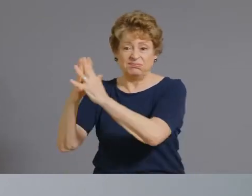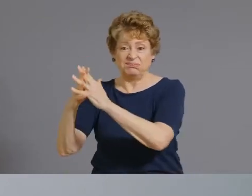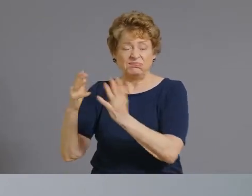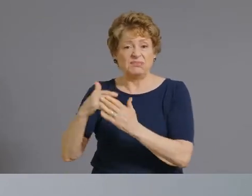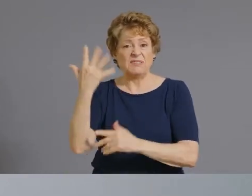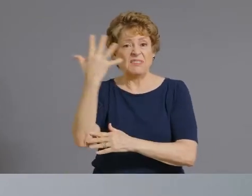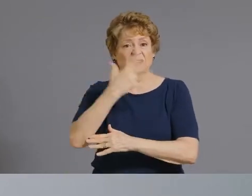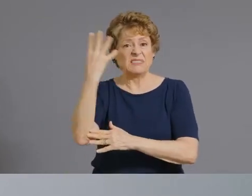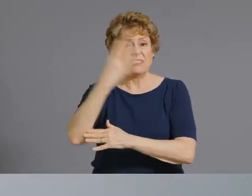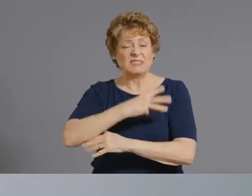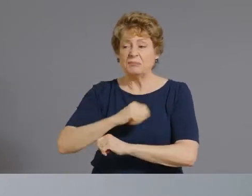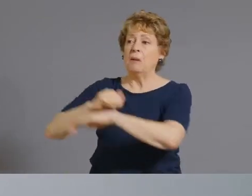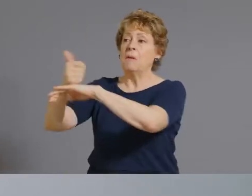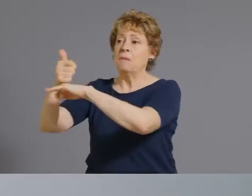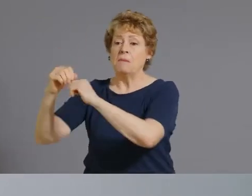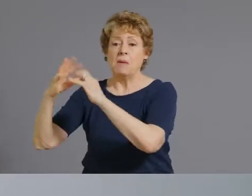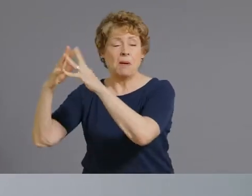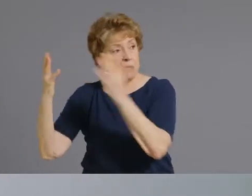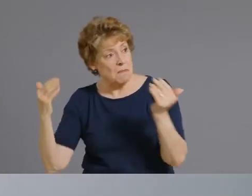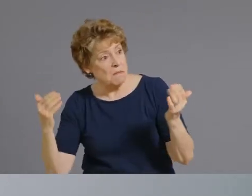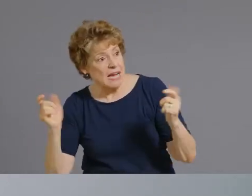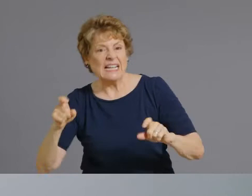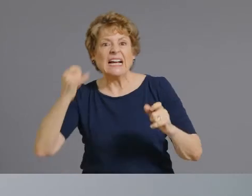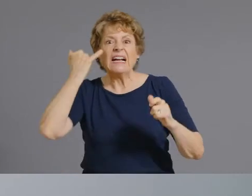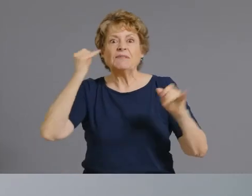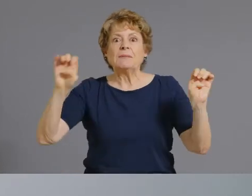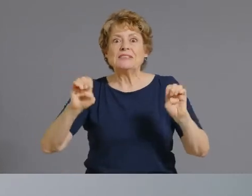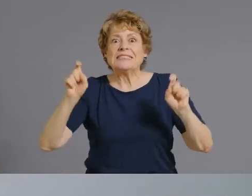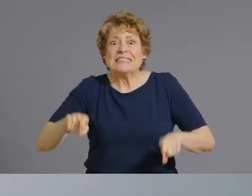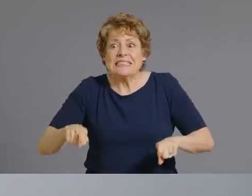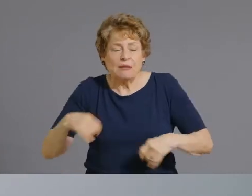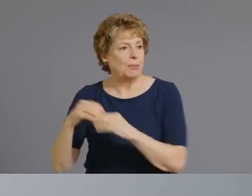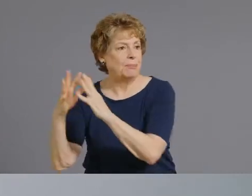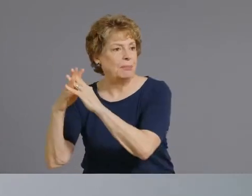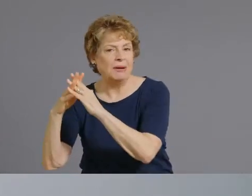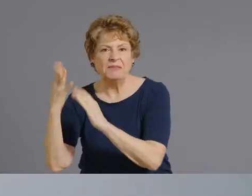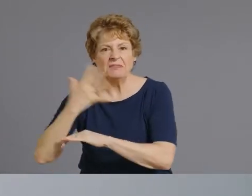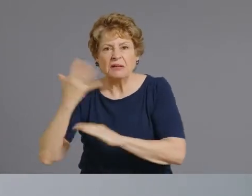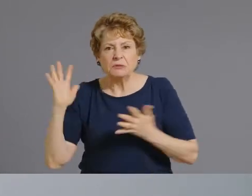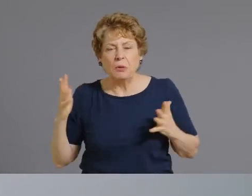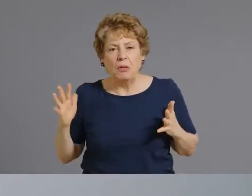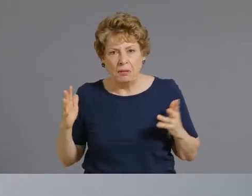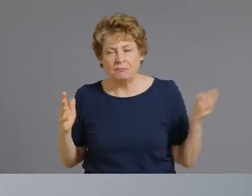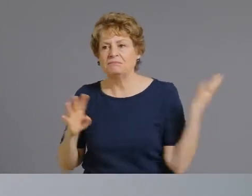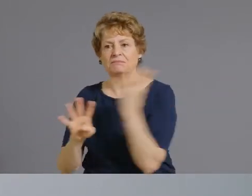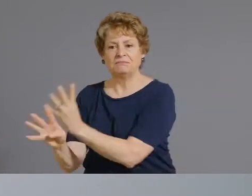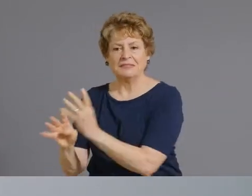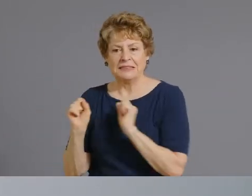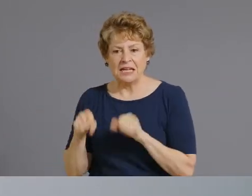people as well but you will see us now even even participating more in the community events